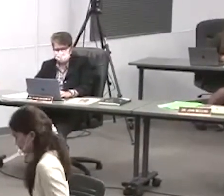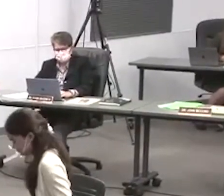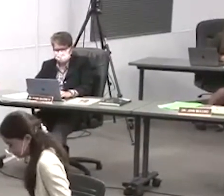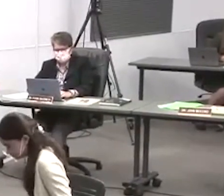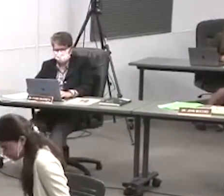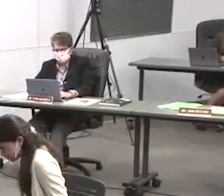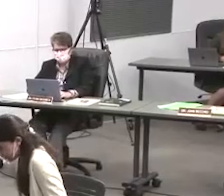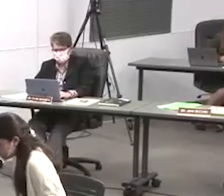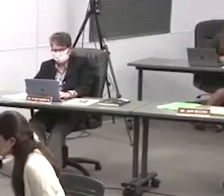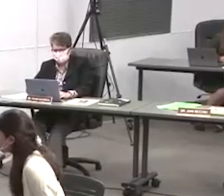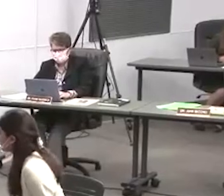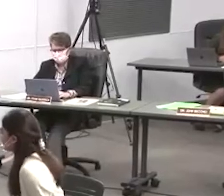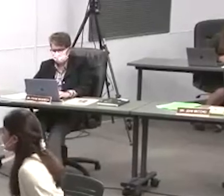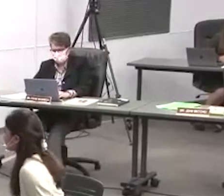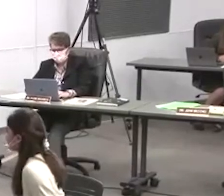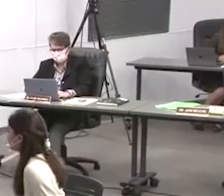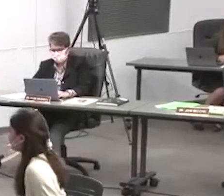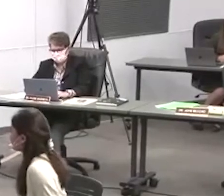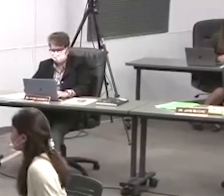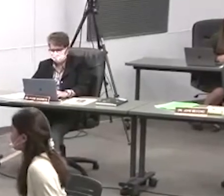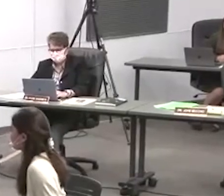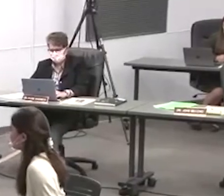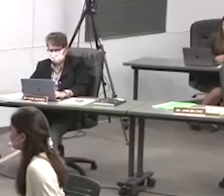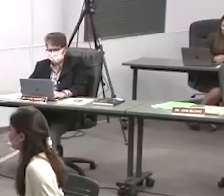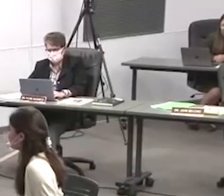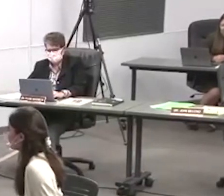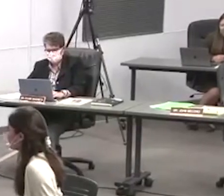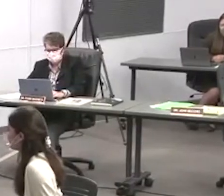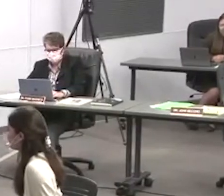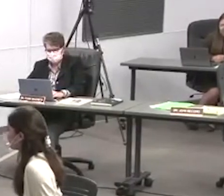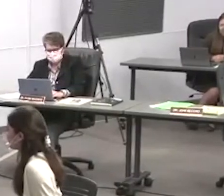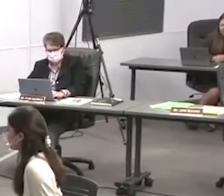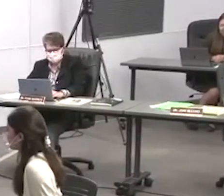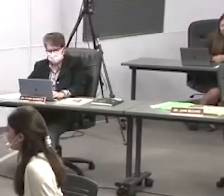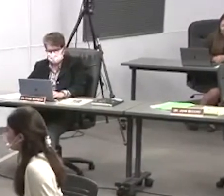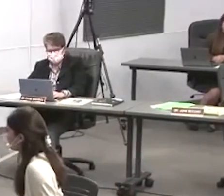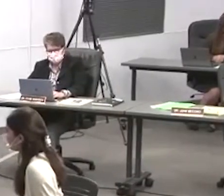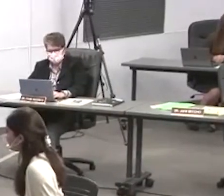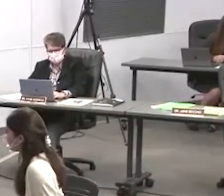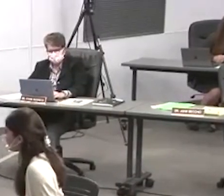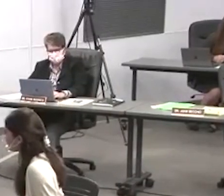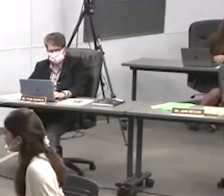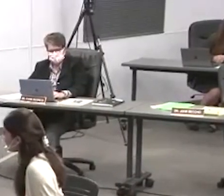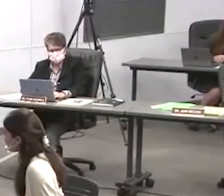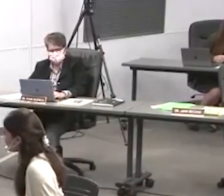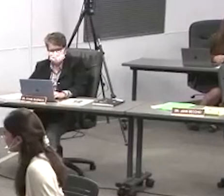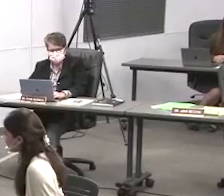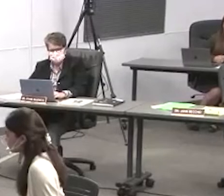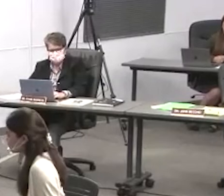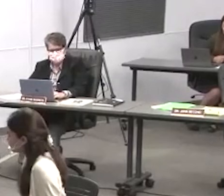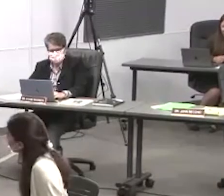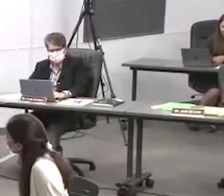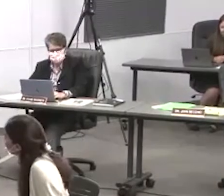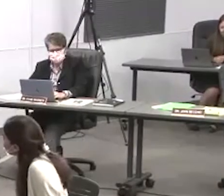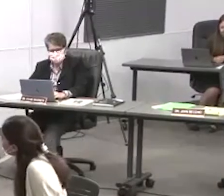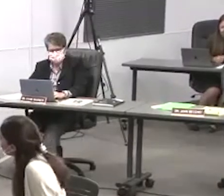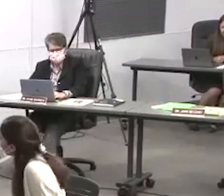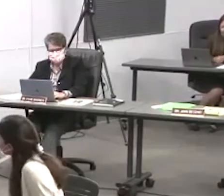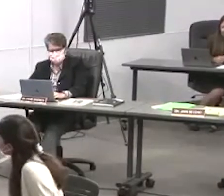but i'll change i'm going to change so quick you'll see and emily i want to ask you a favor what